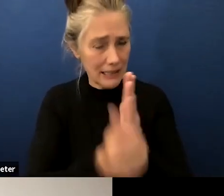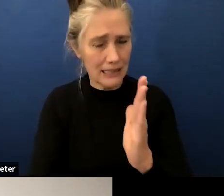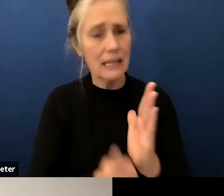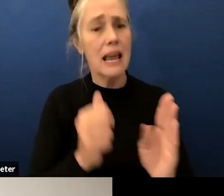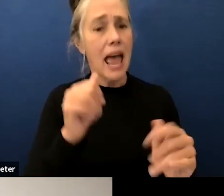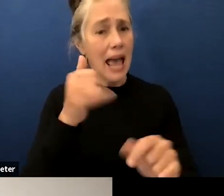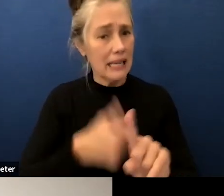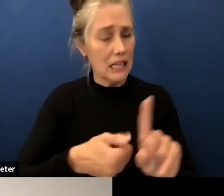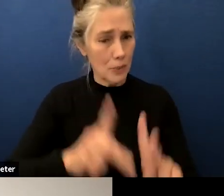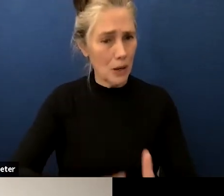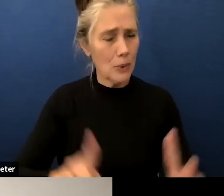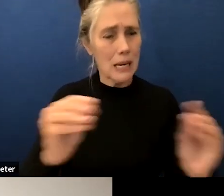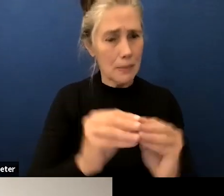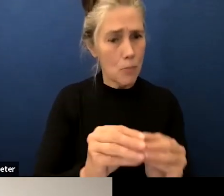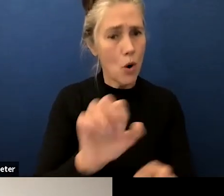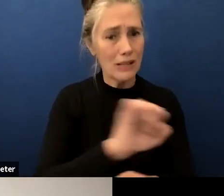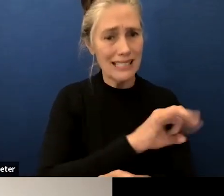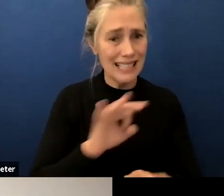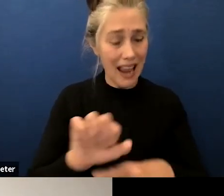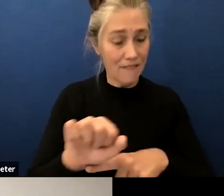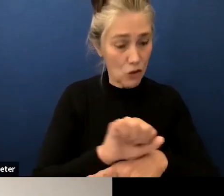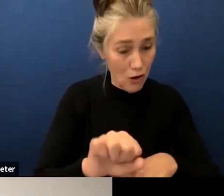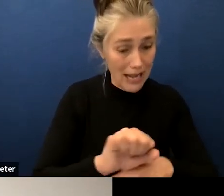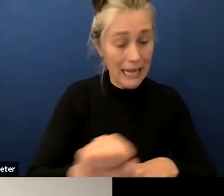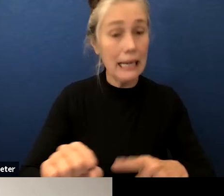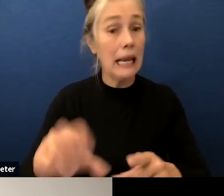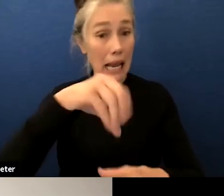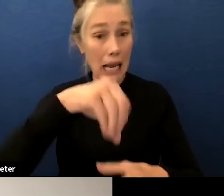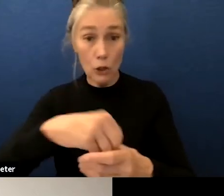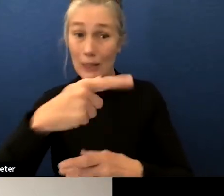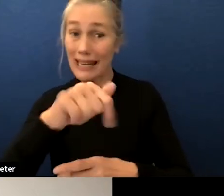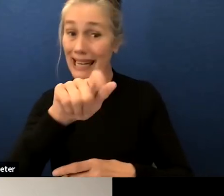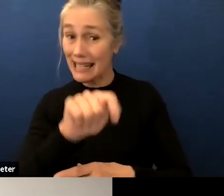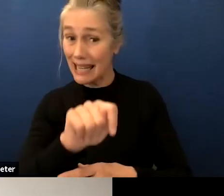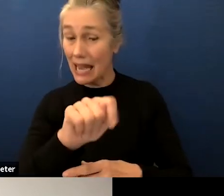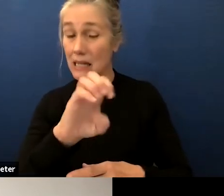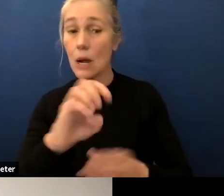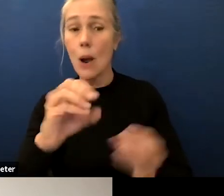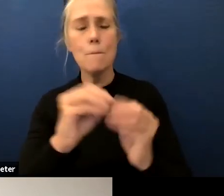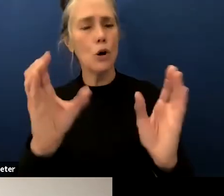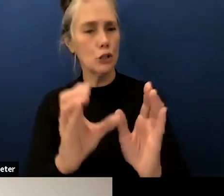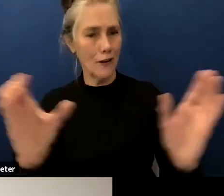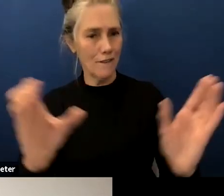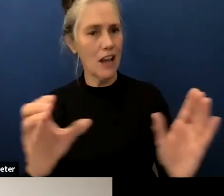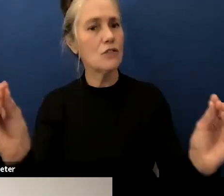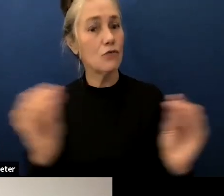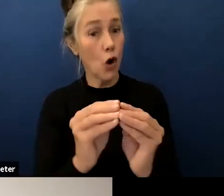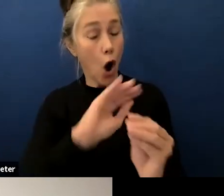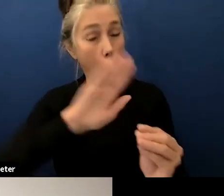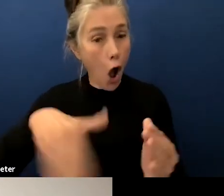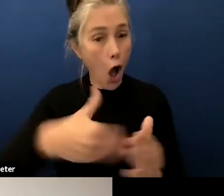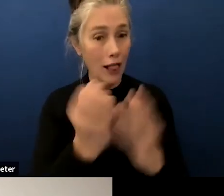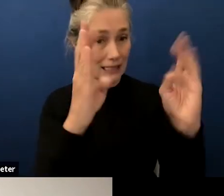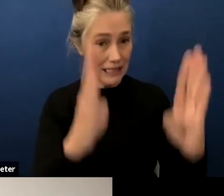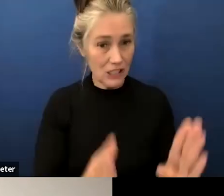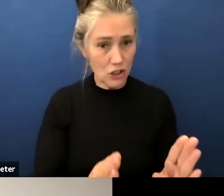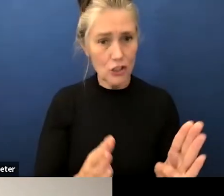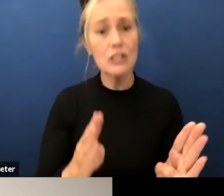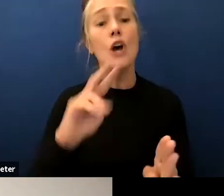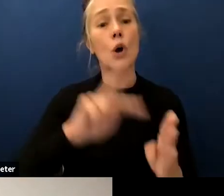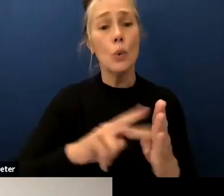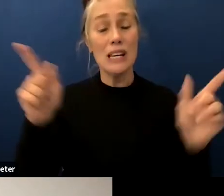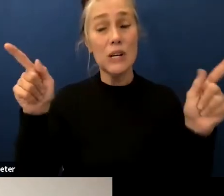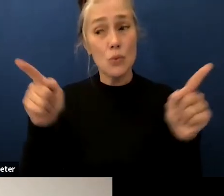including gate certification for all teachers smaller class sizes and we need to identify and address learning deficits early on